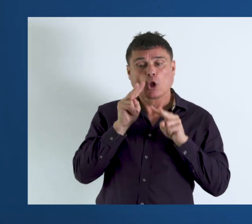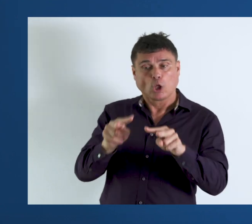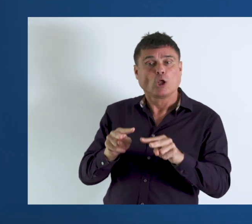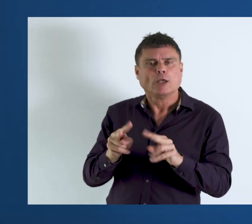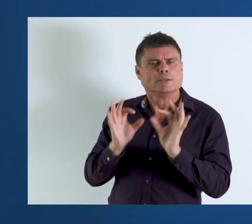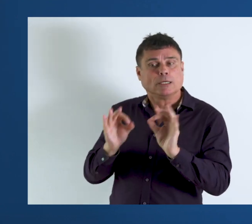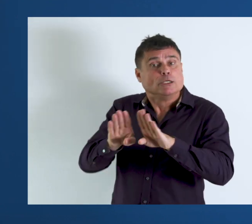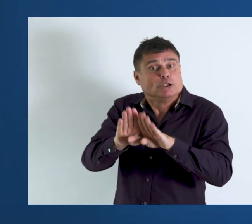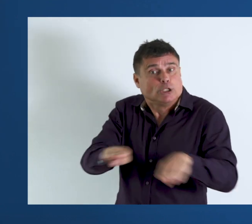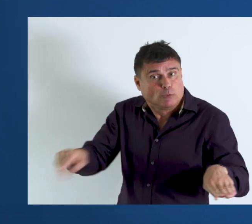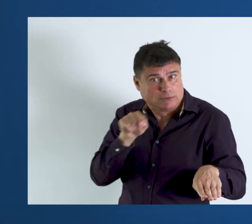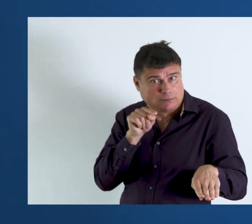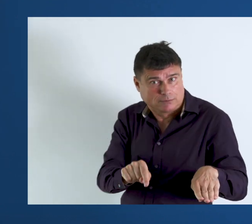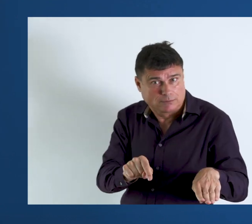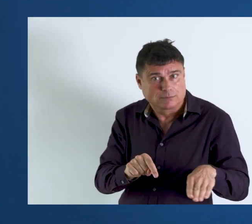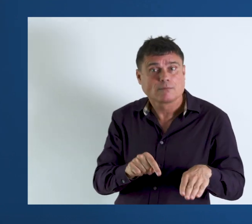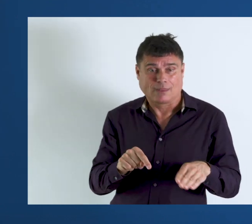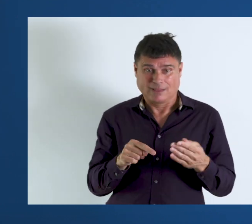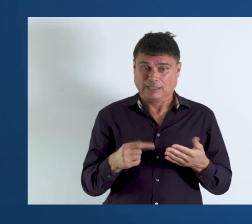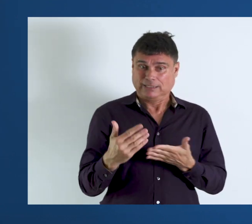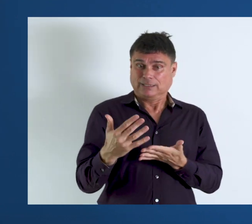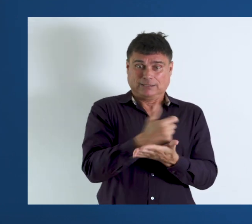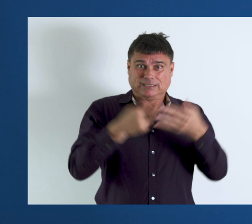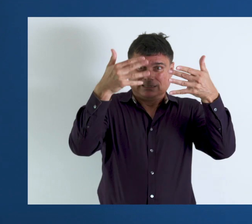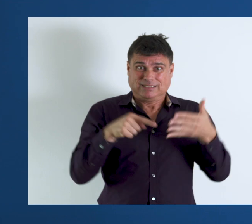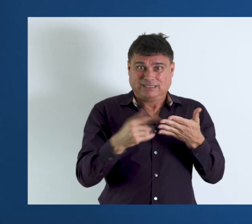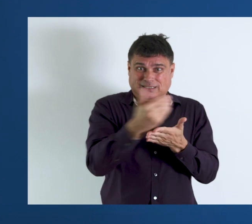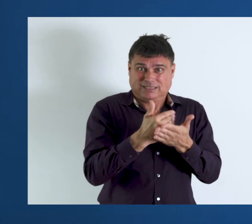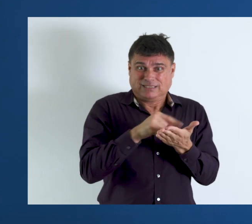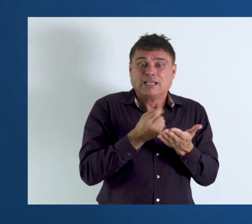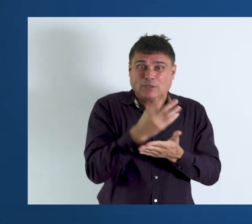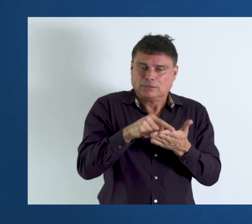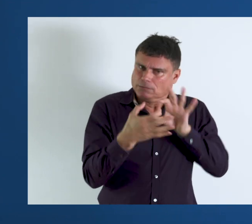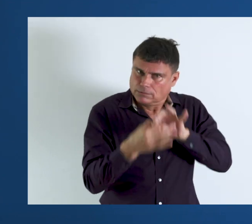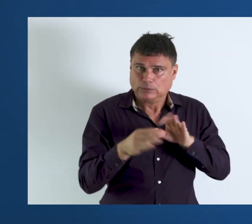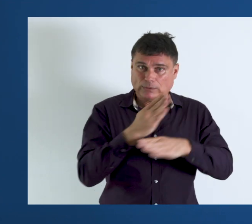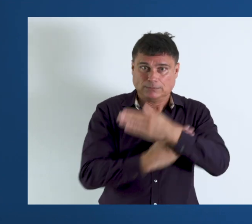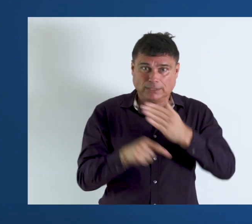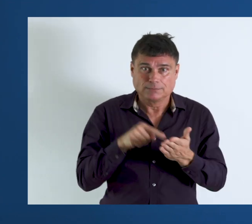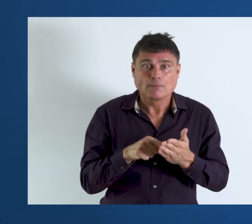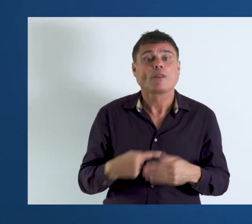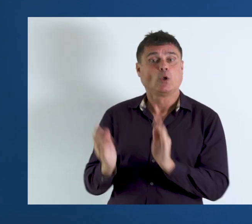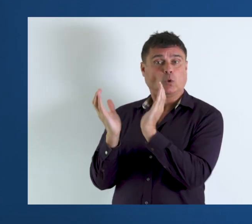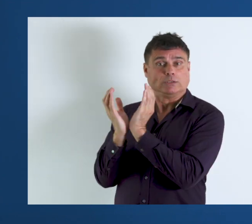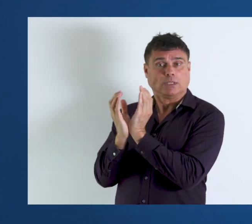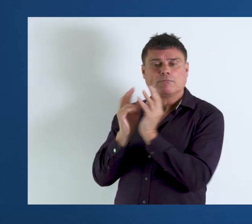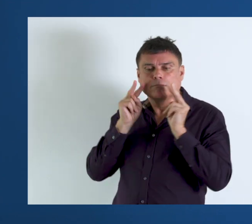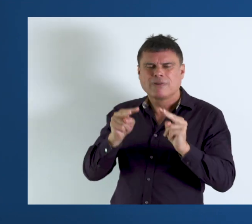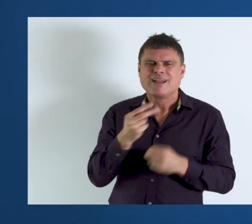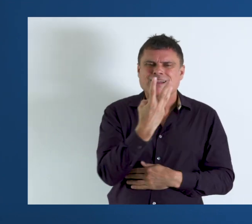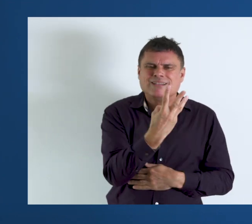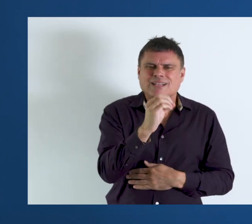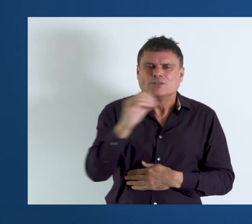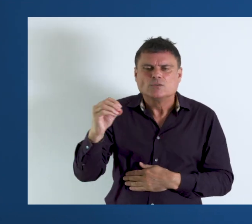on the special case of children in data collection related to disability. UNICEF has reviewed over